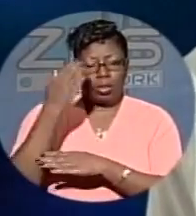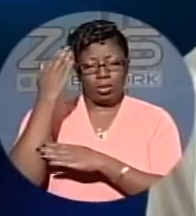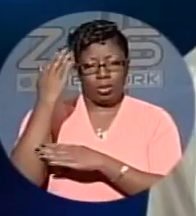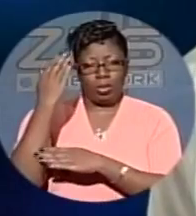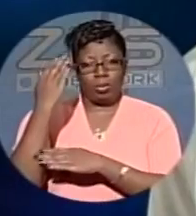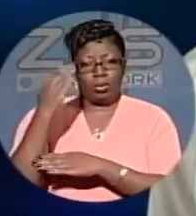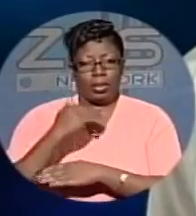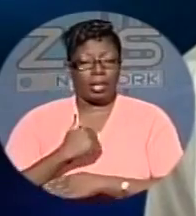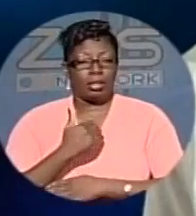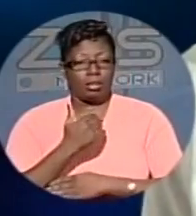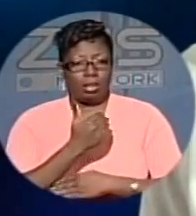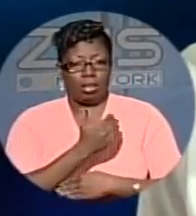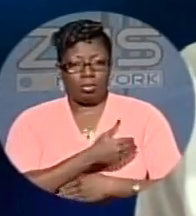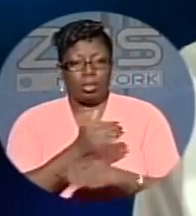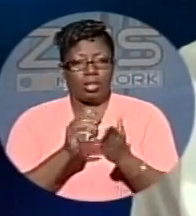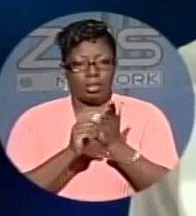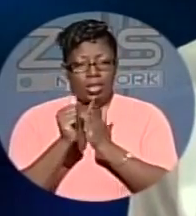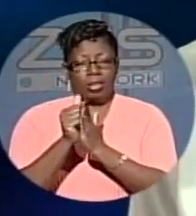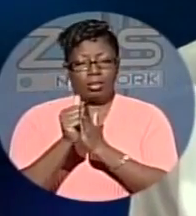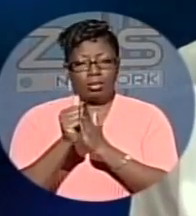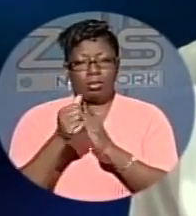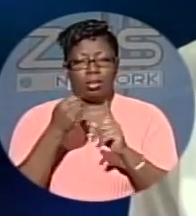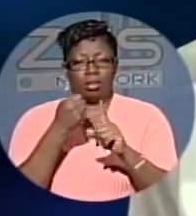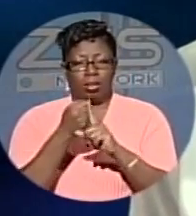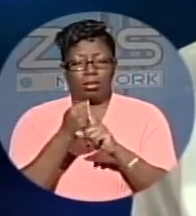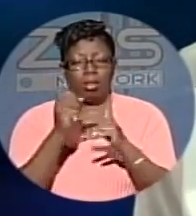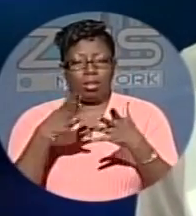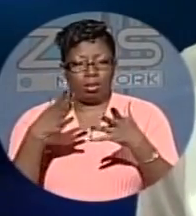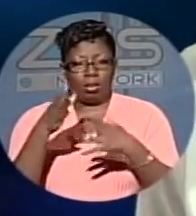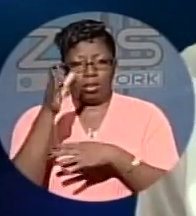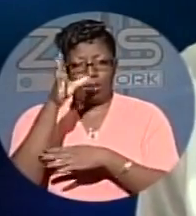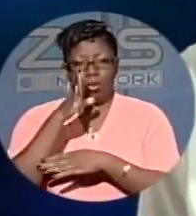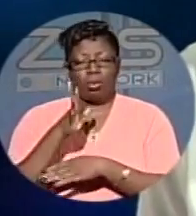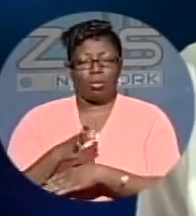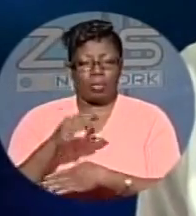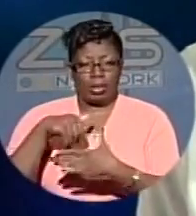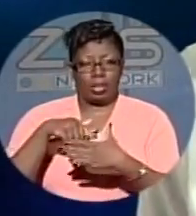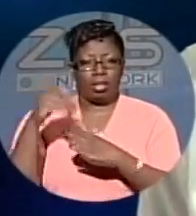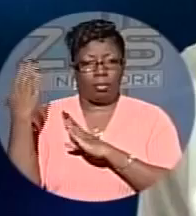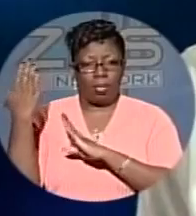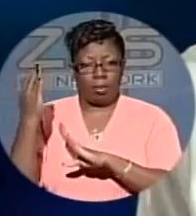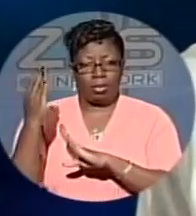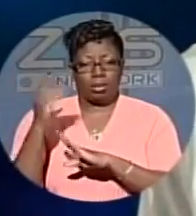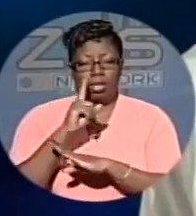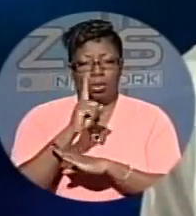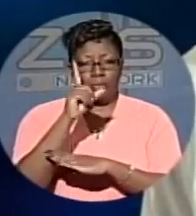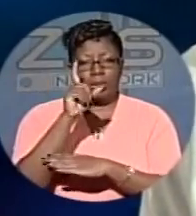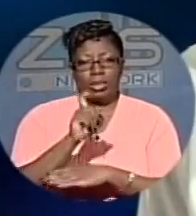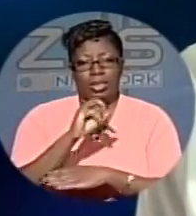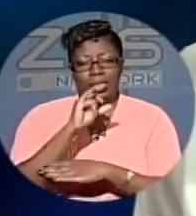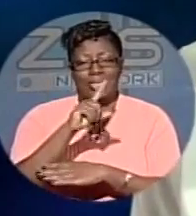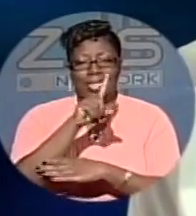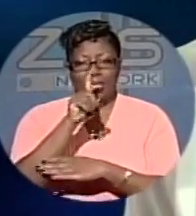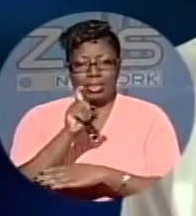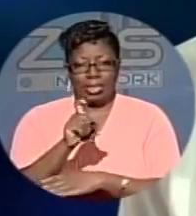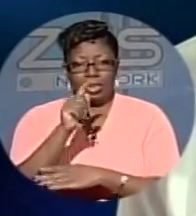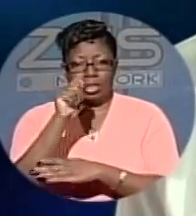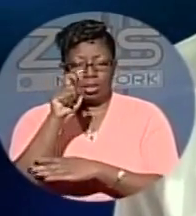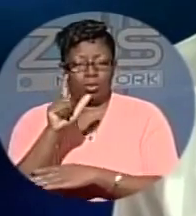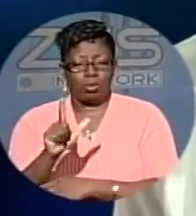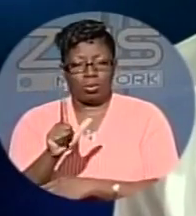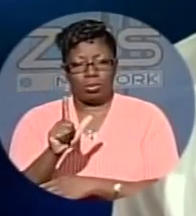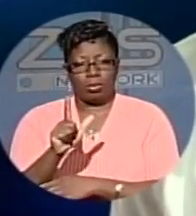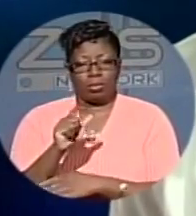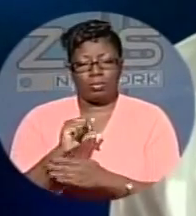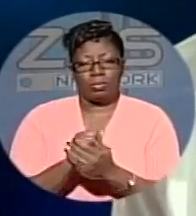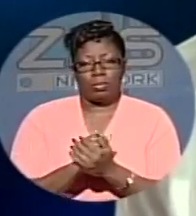Bahamas. And we need to be able to service the women of the Bahamas. And one of the things that we need is testing tools. One